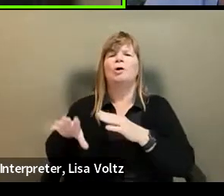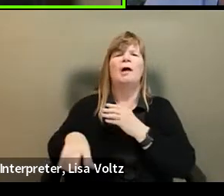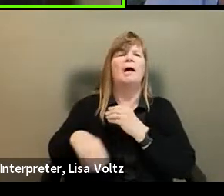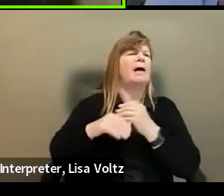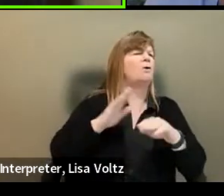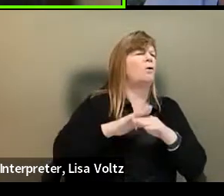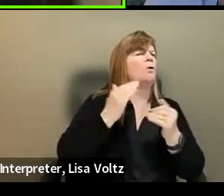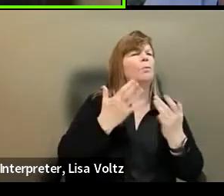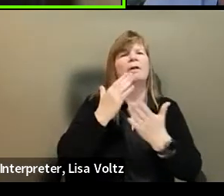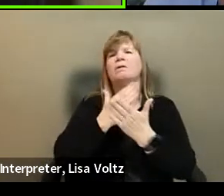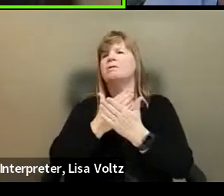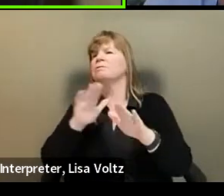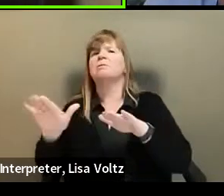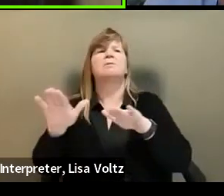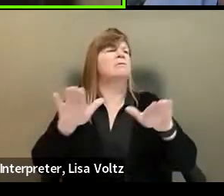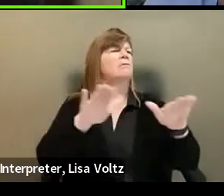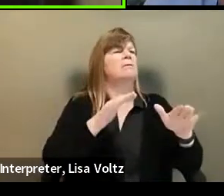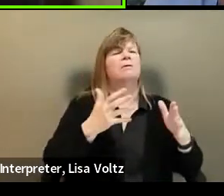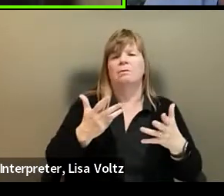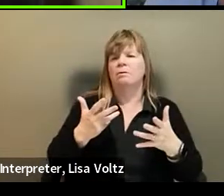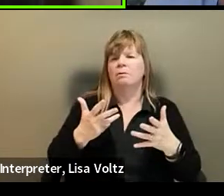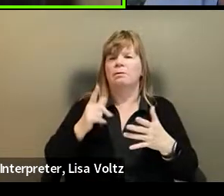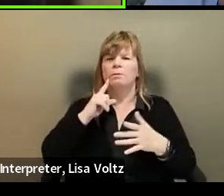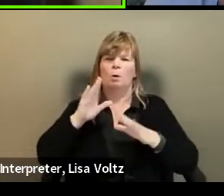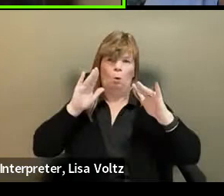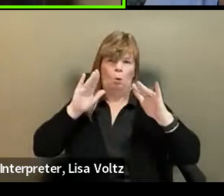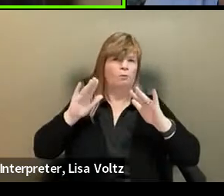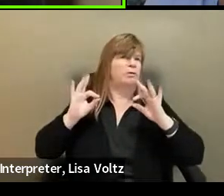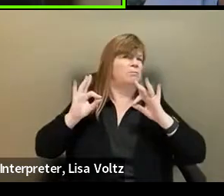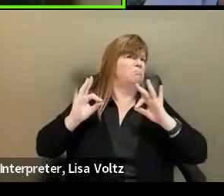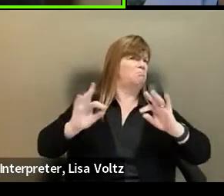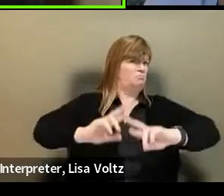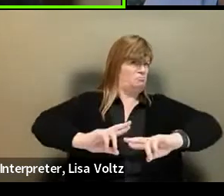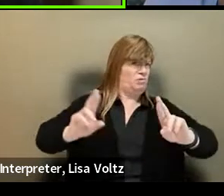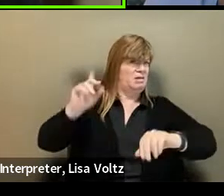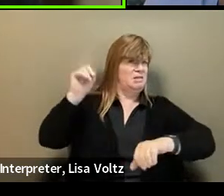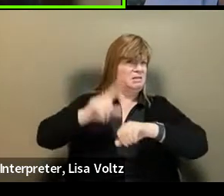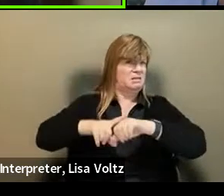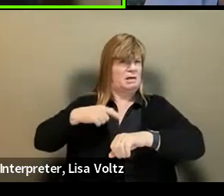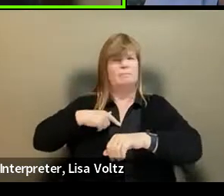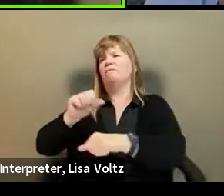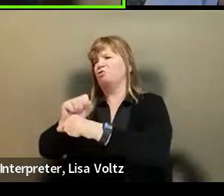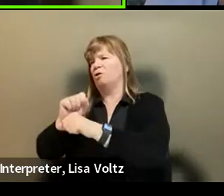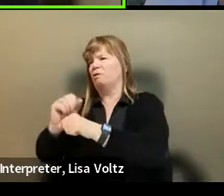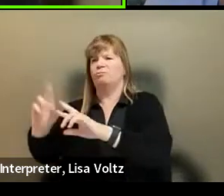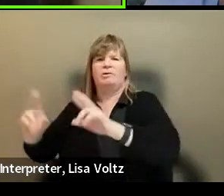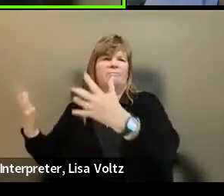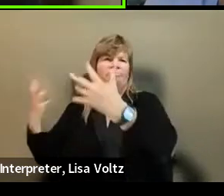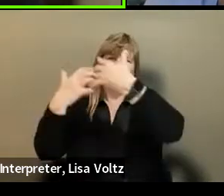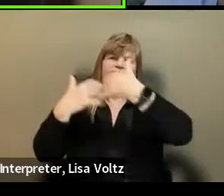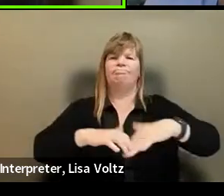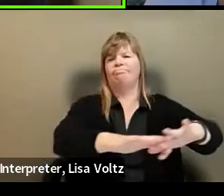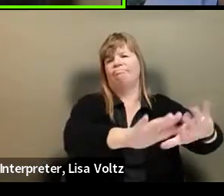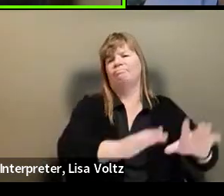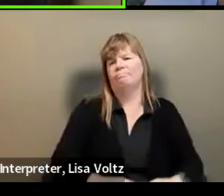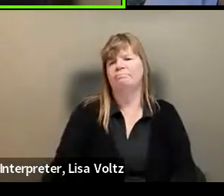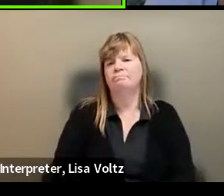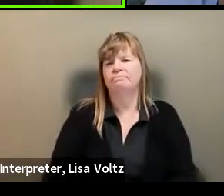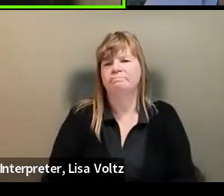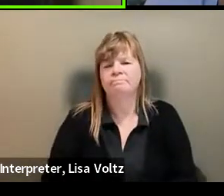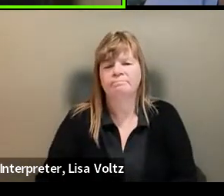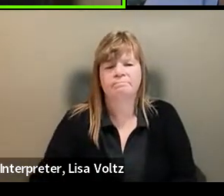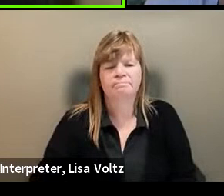thinking about that, um, you know, so that it will hopefully be ready, um, for you when you are ready to begin, um, that employment again.